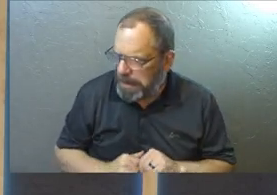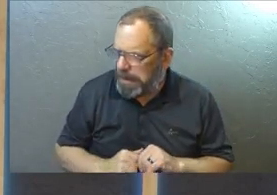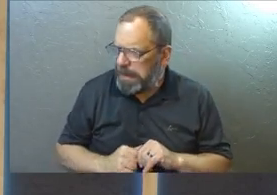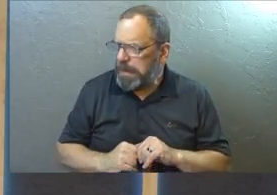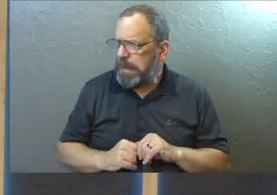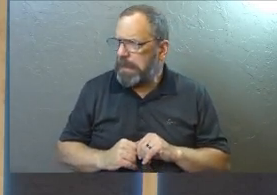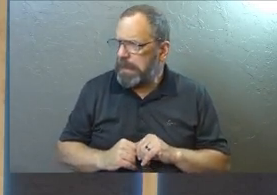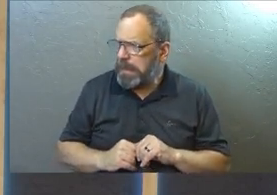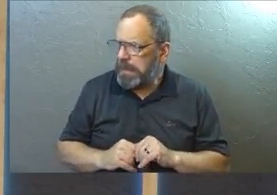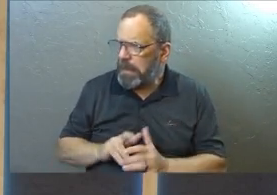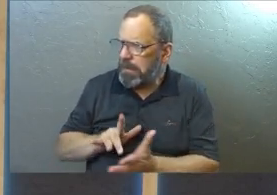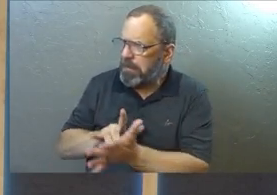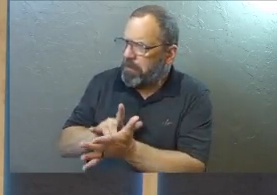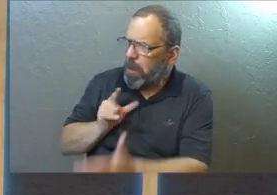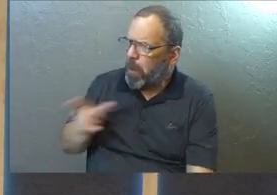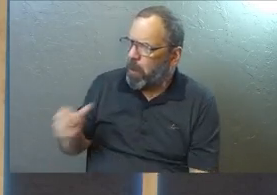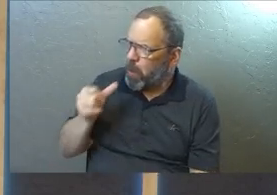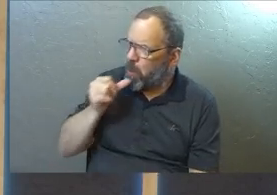said, that was you toward her.